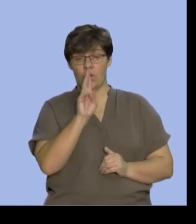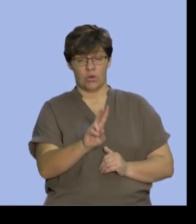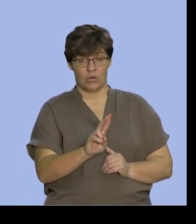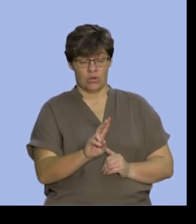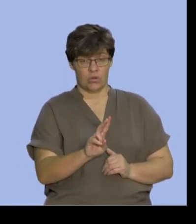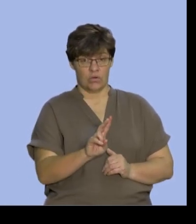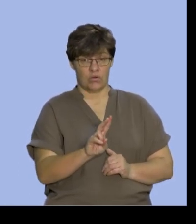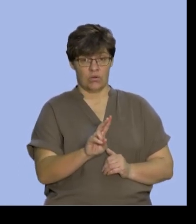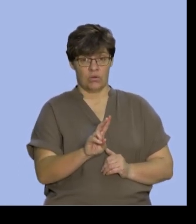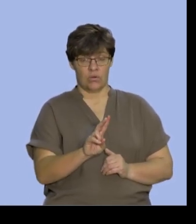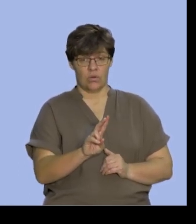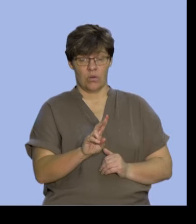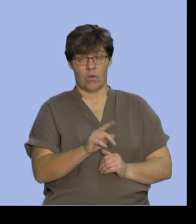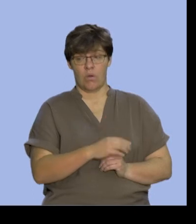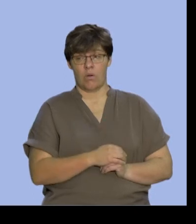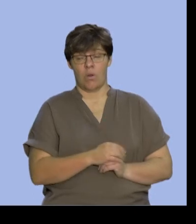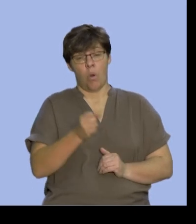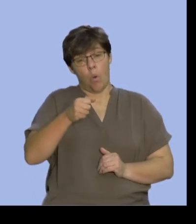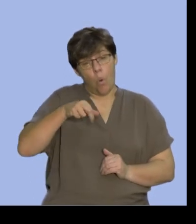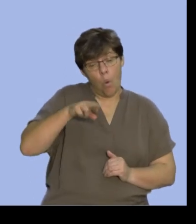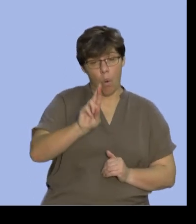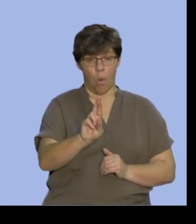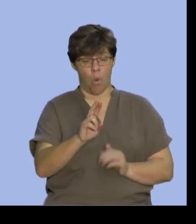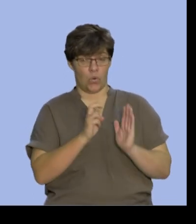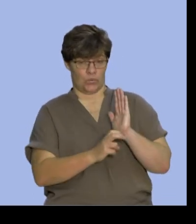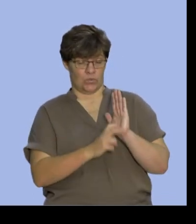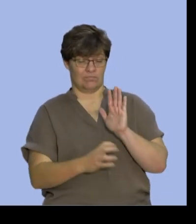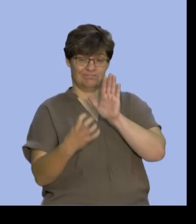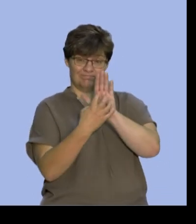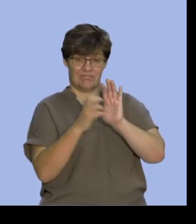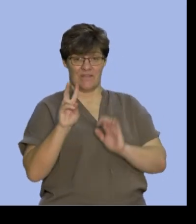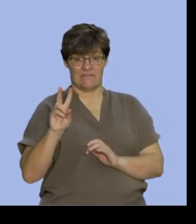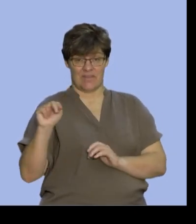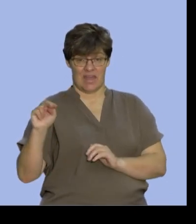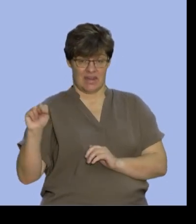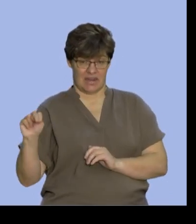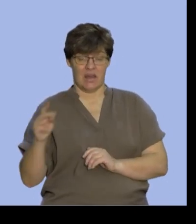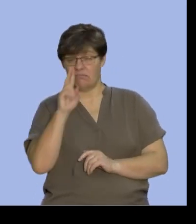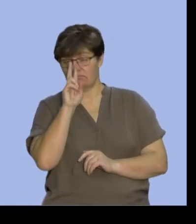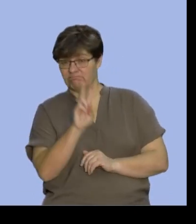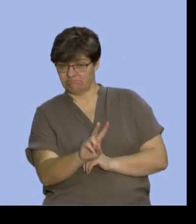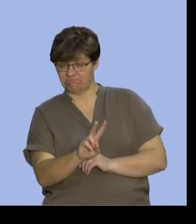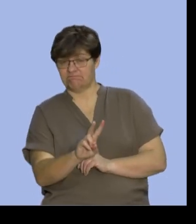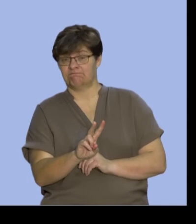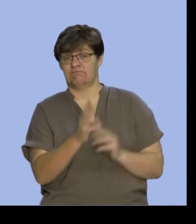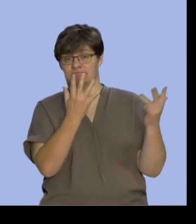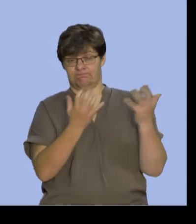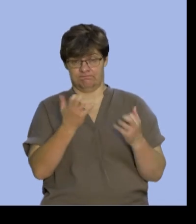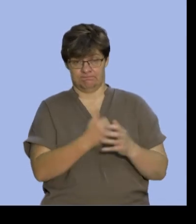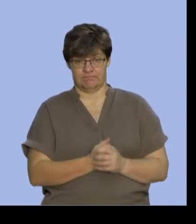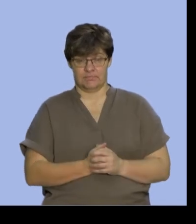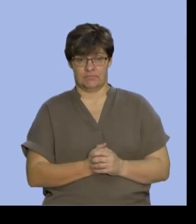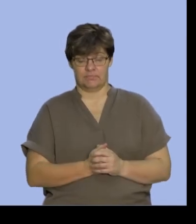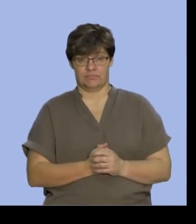all rule here so let's draw a Venn diagram and use that to calculate I've gone ahead and put some